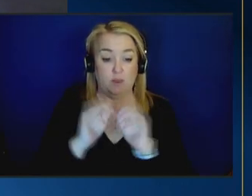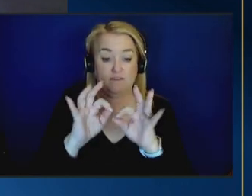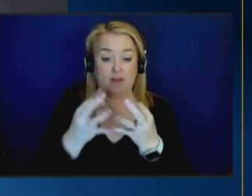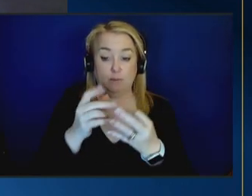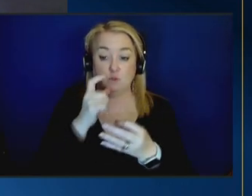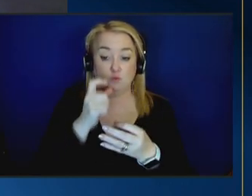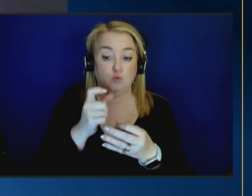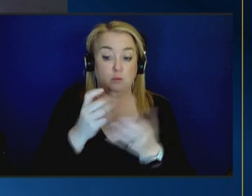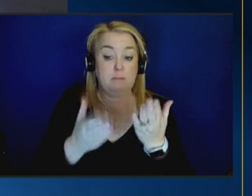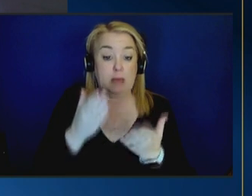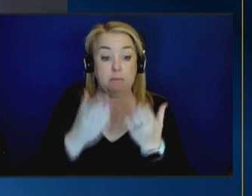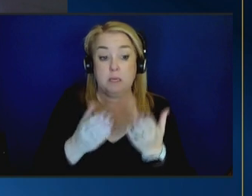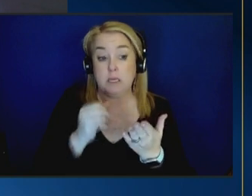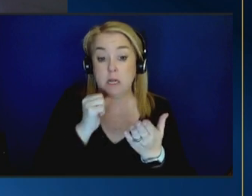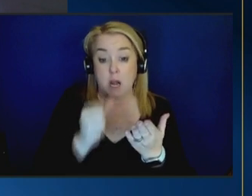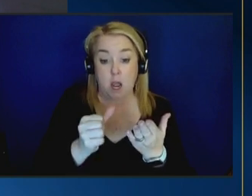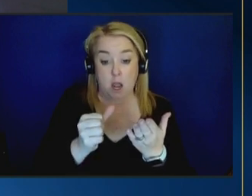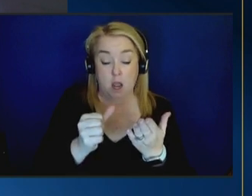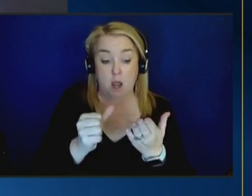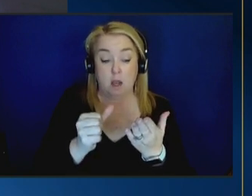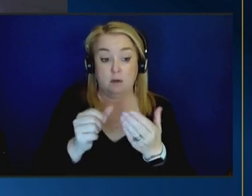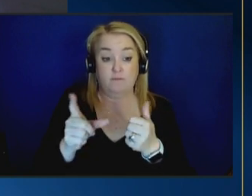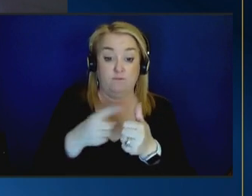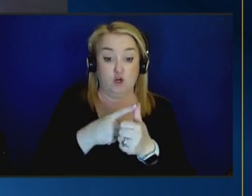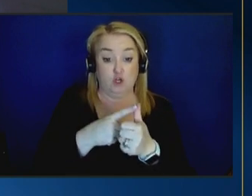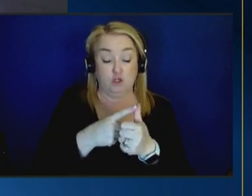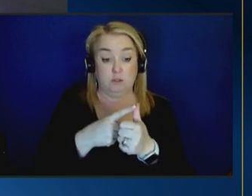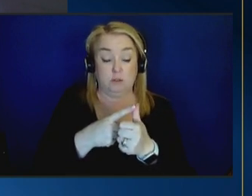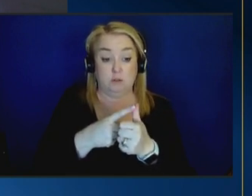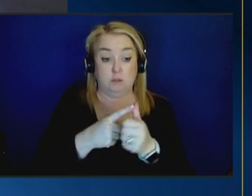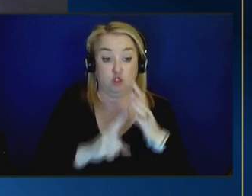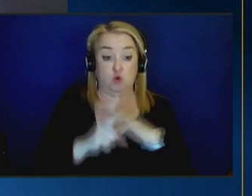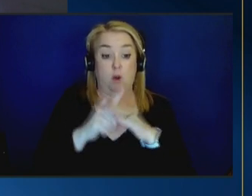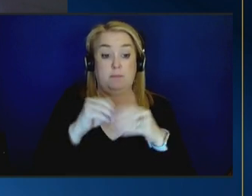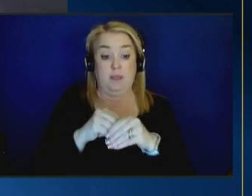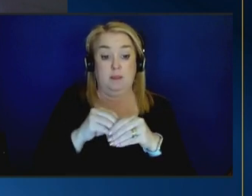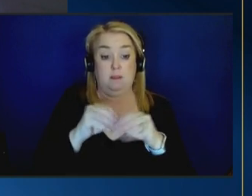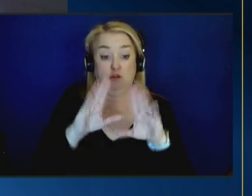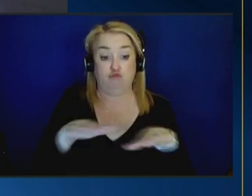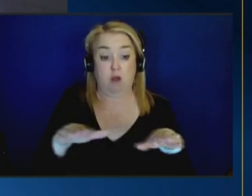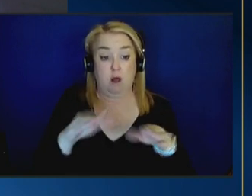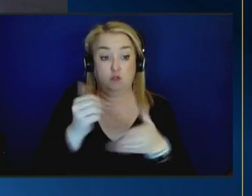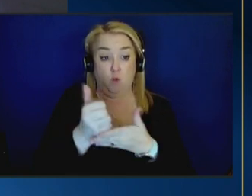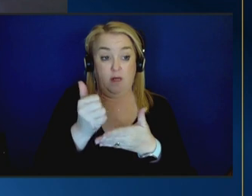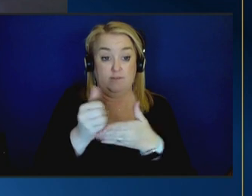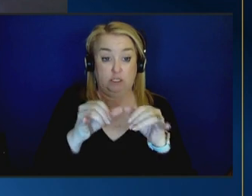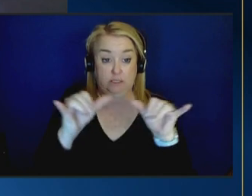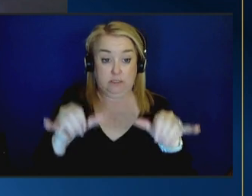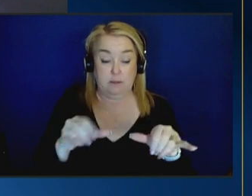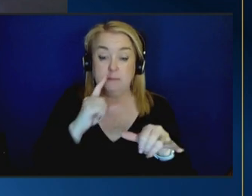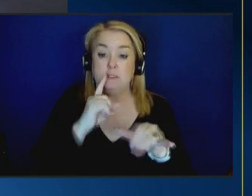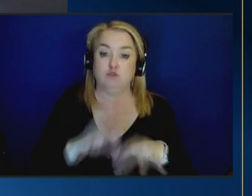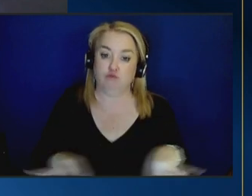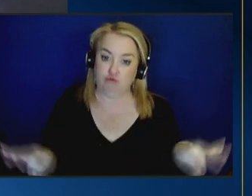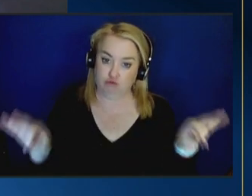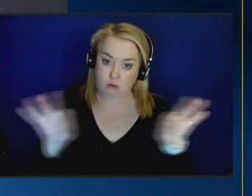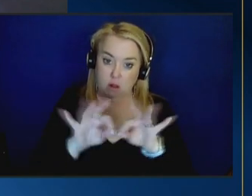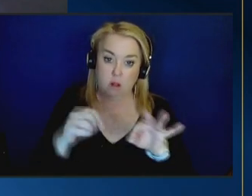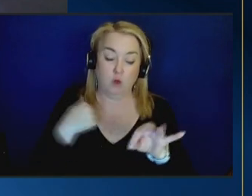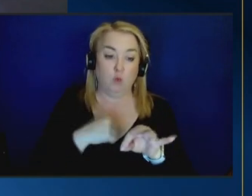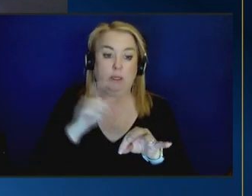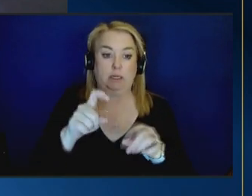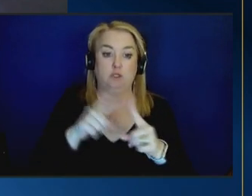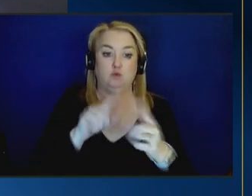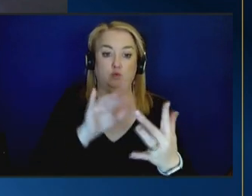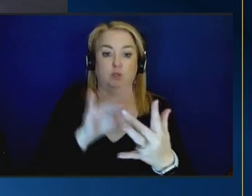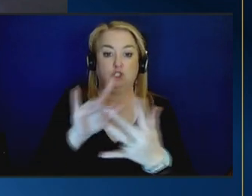presented in our system in the child welfare system is crucial we need to reach those families that are